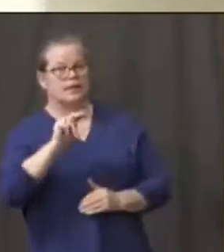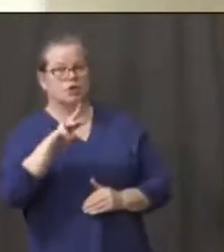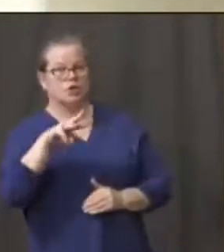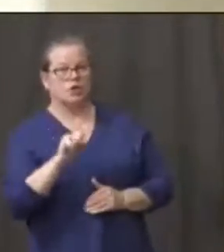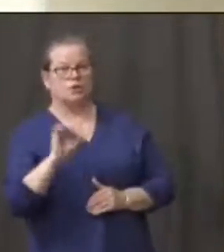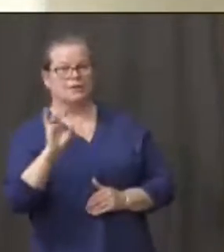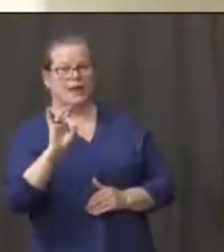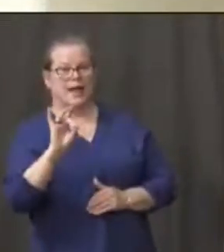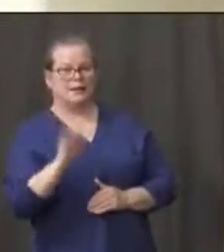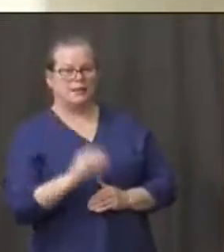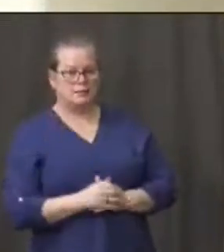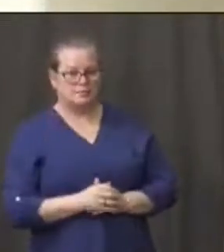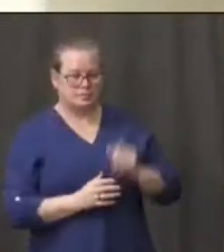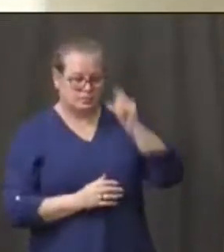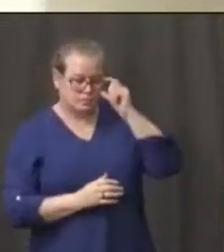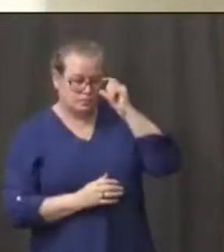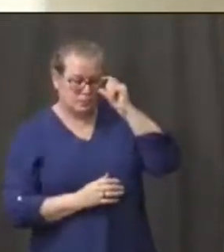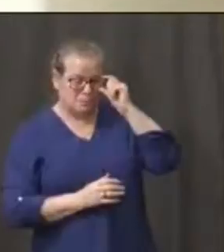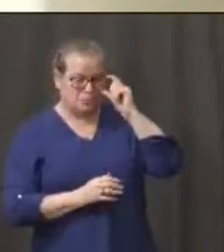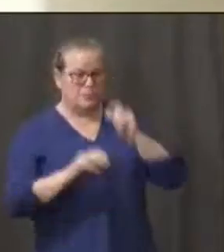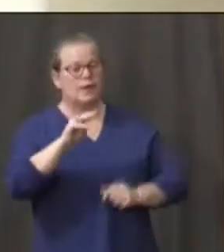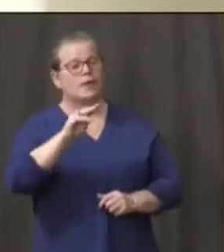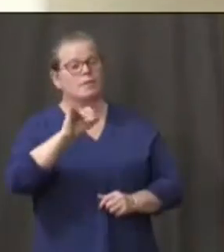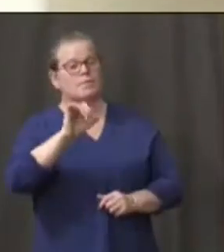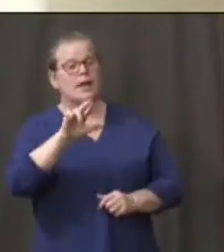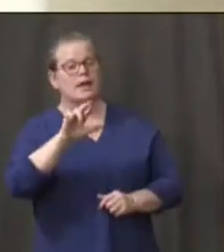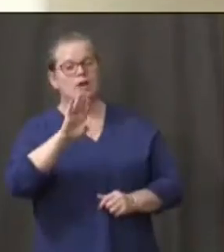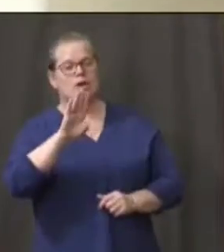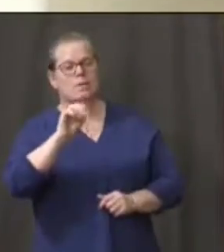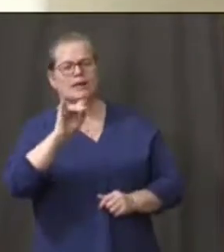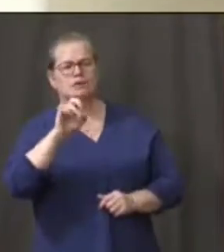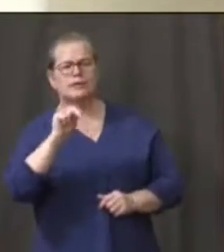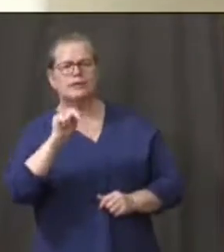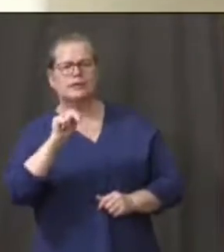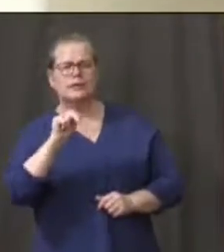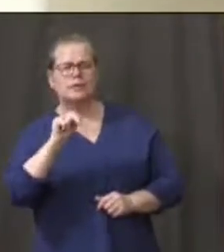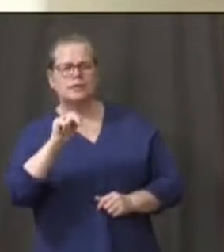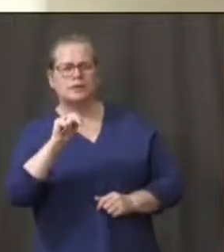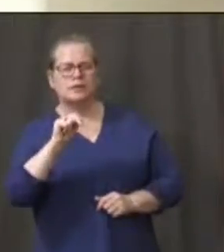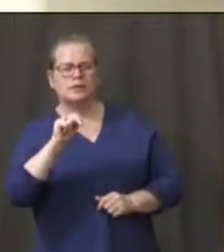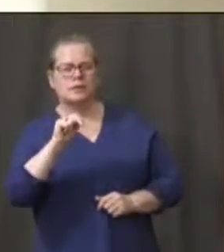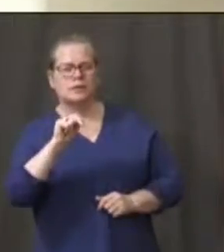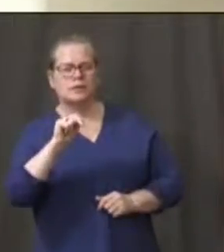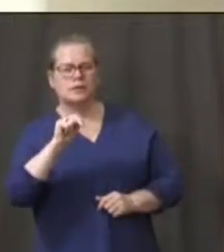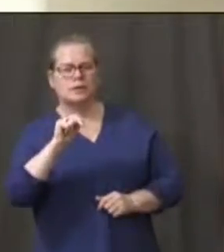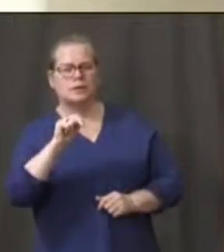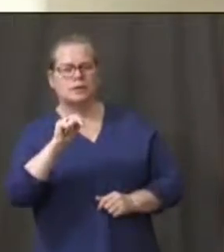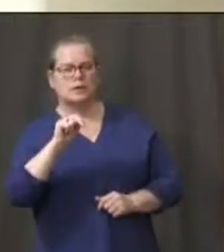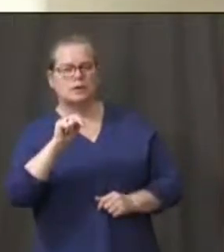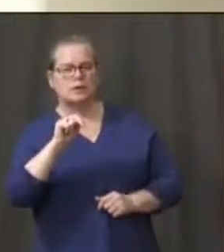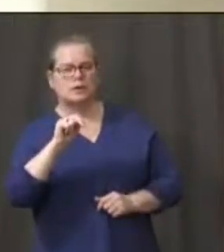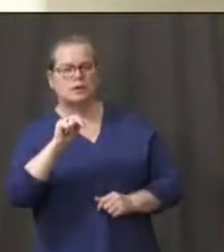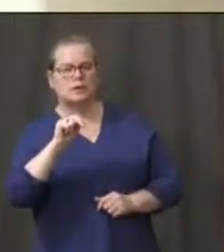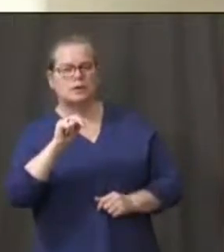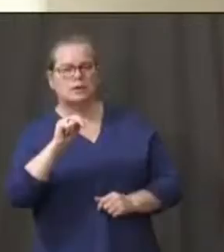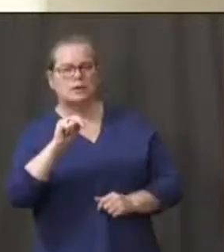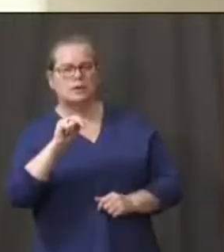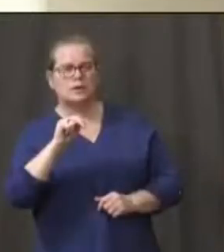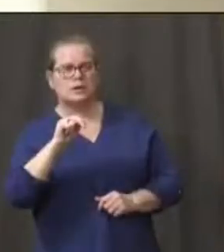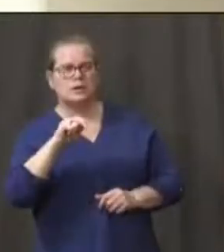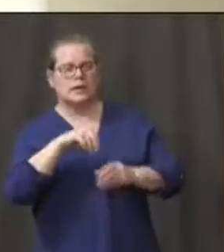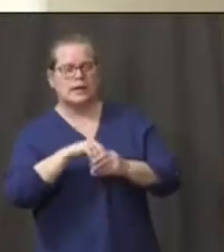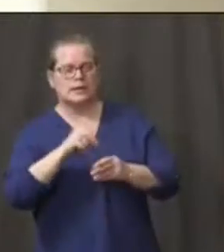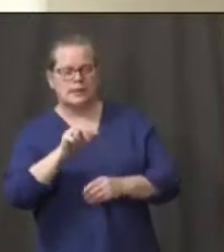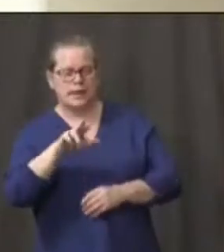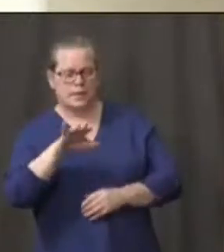Maybe Mayor Boughton could start with this one. So you had the first case in Danbury of a worker at a hospital. It knocked out a lot of the front line